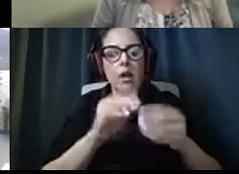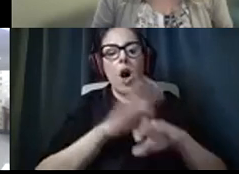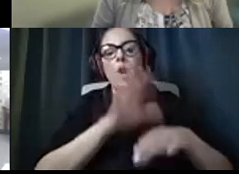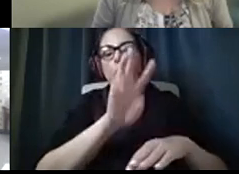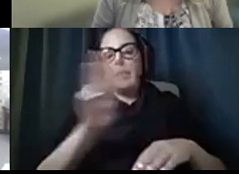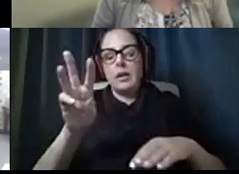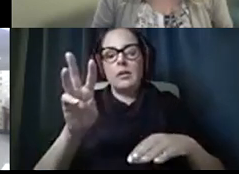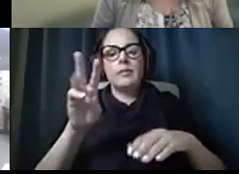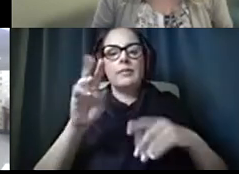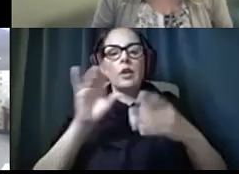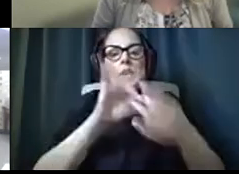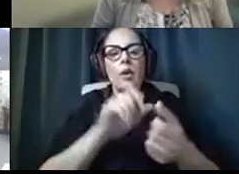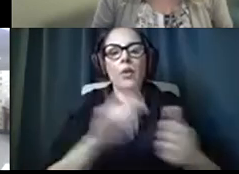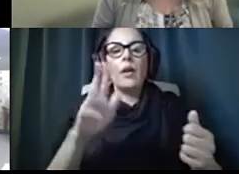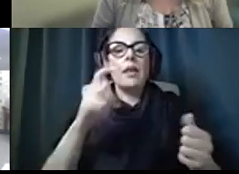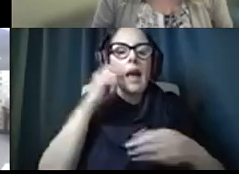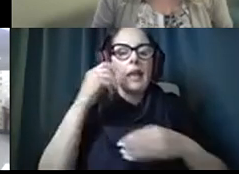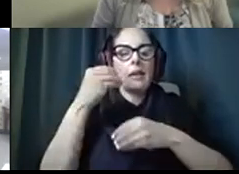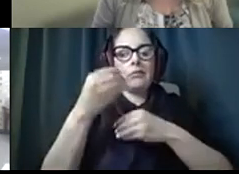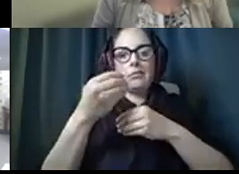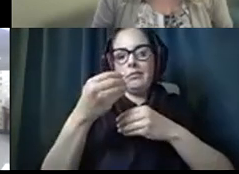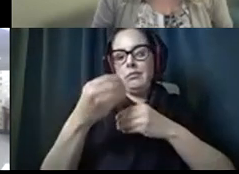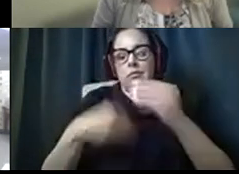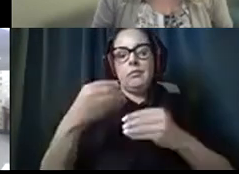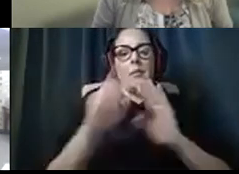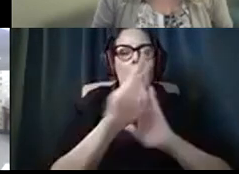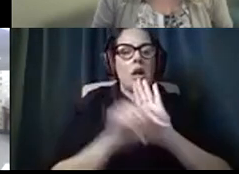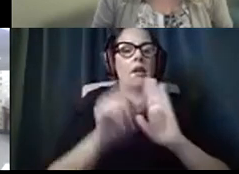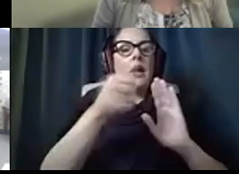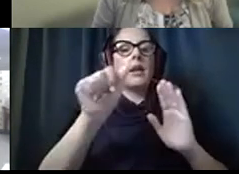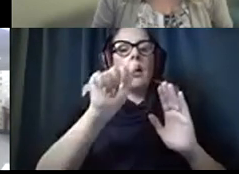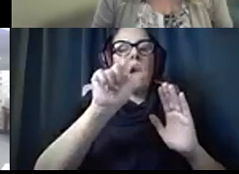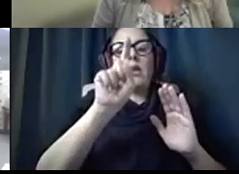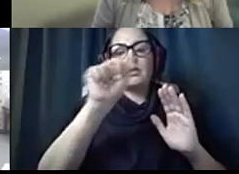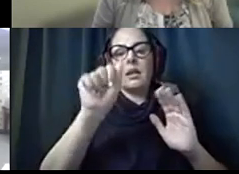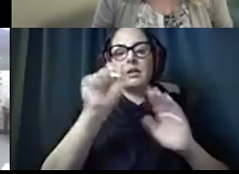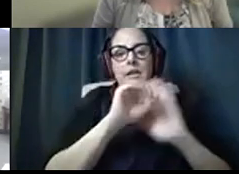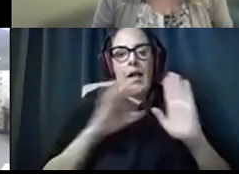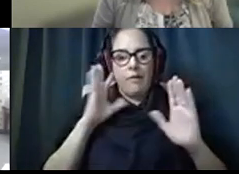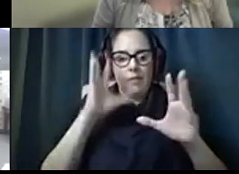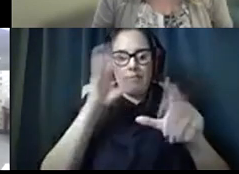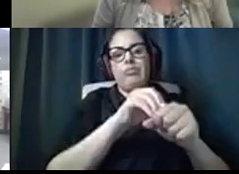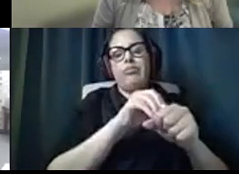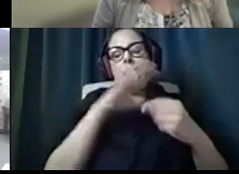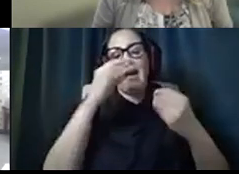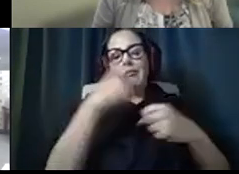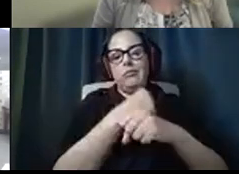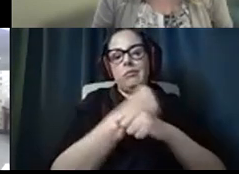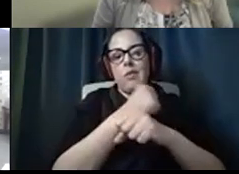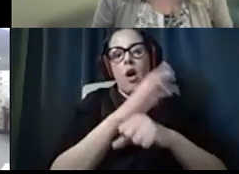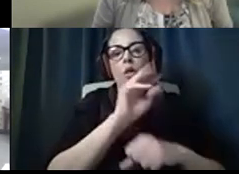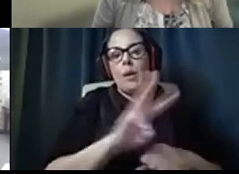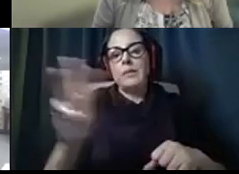on the ethnic makeup of ALTA staff. So that's